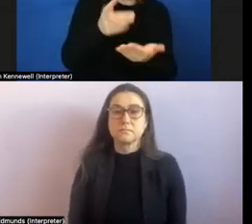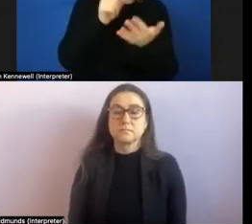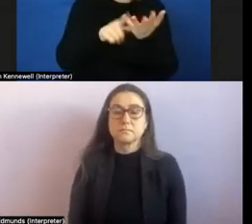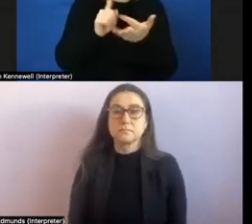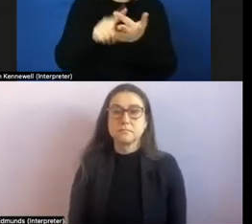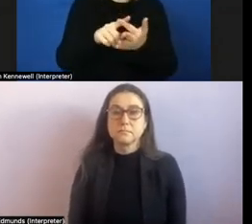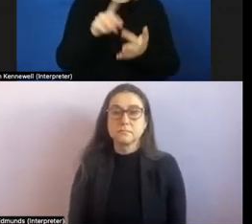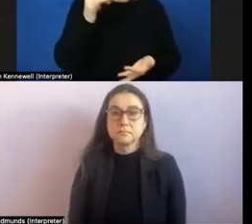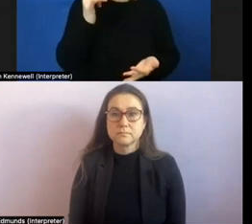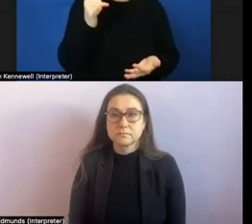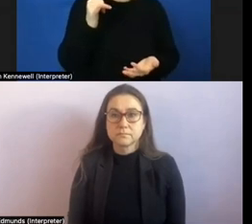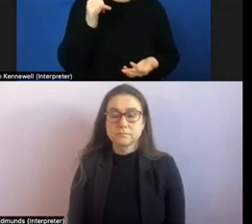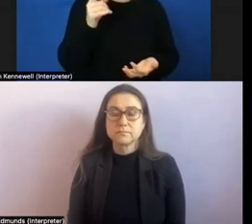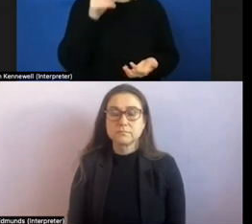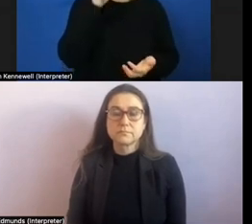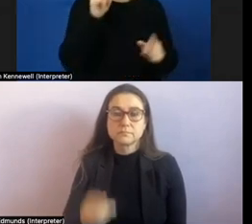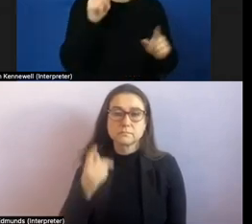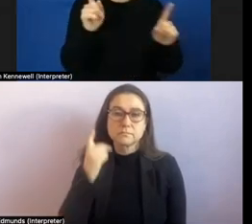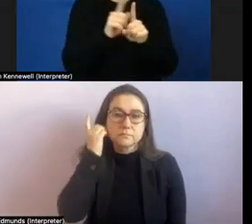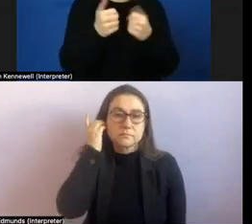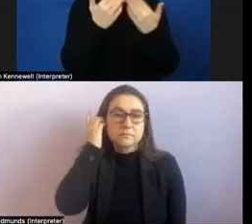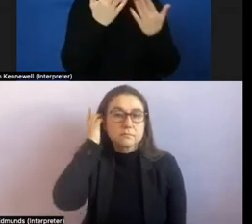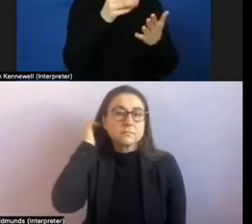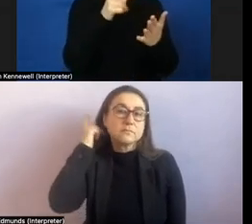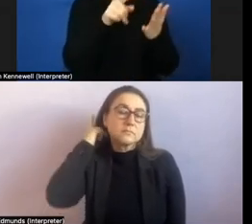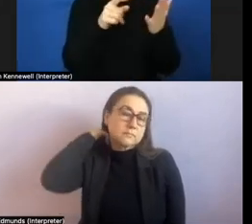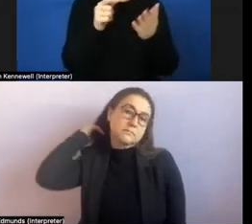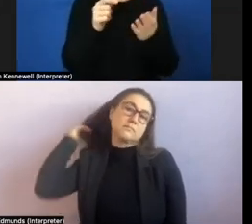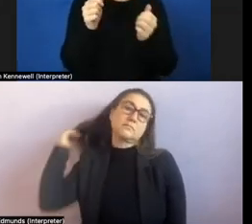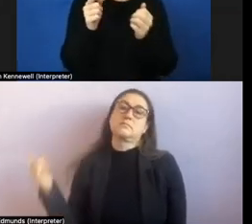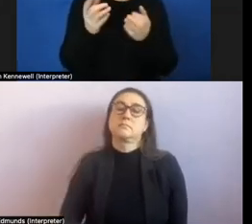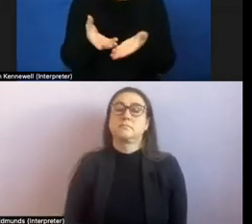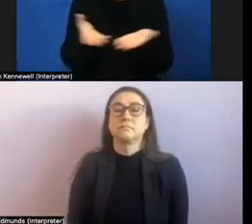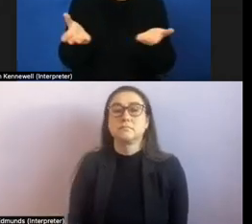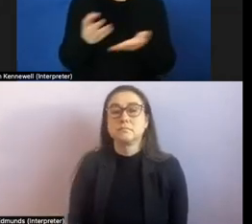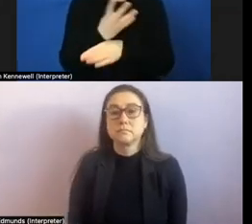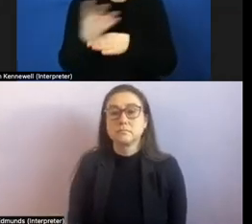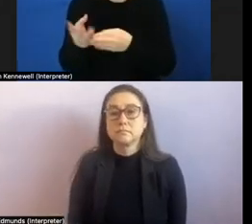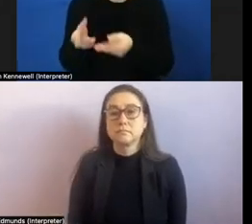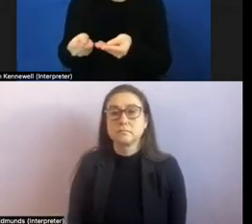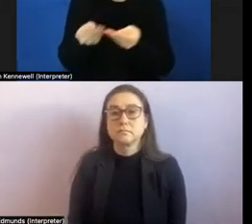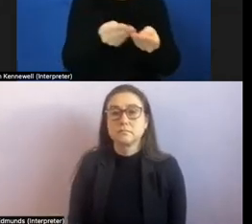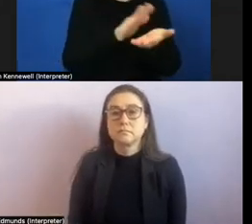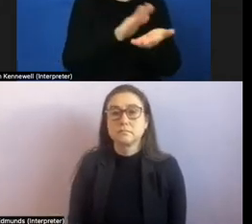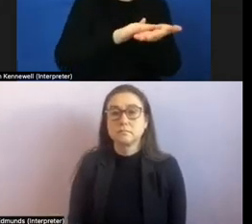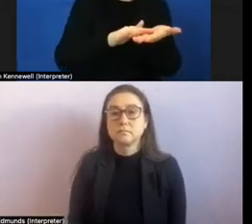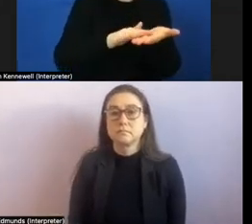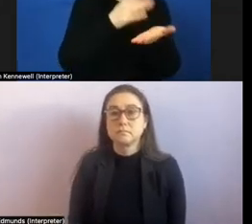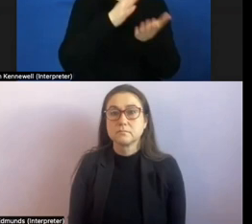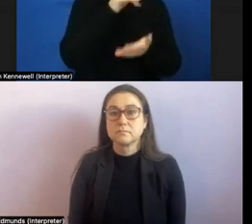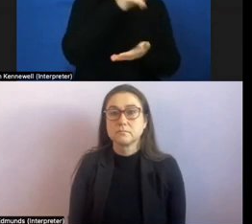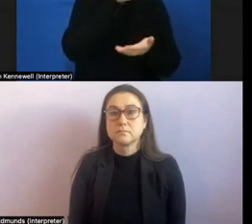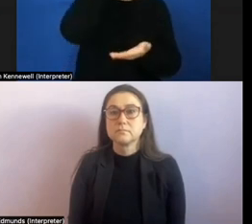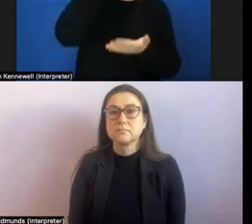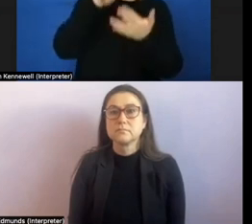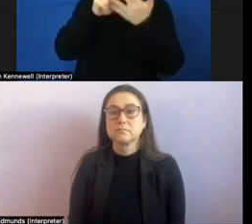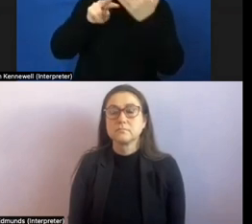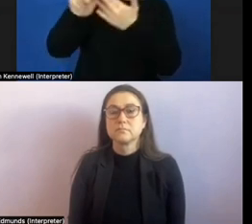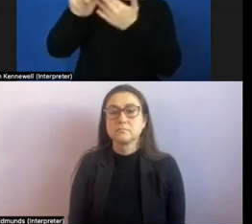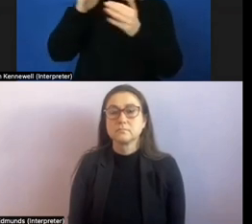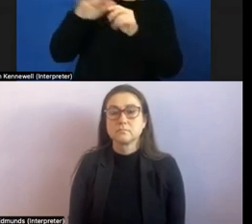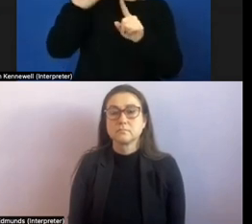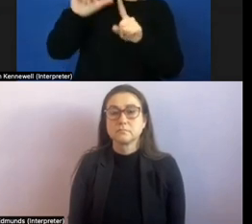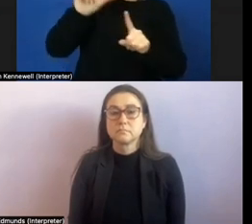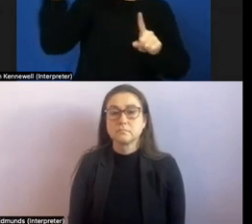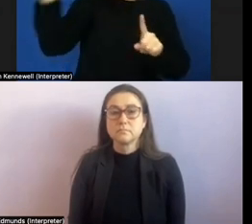uh give them a piece of astroturf to indicate that that's where they're going giving people preview to their where they're going and moving through